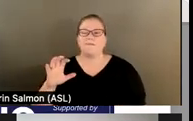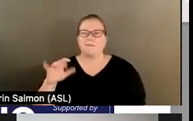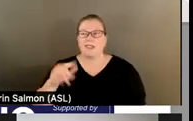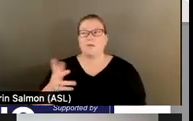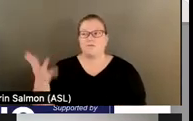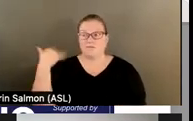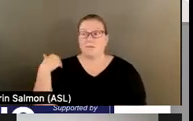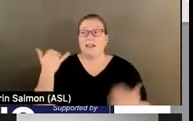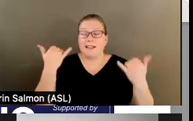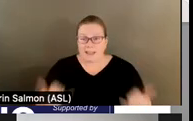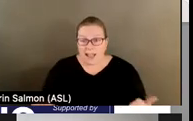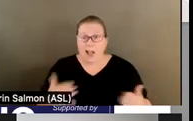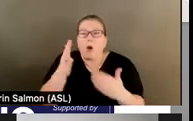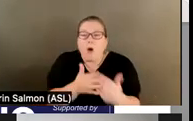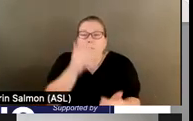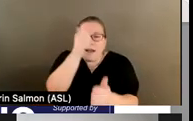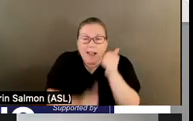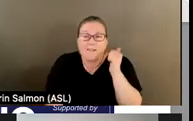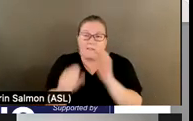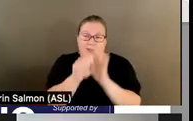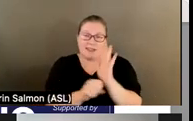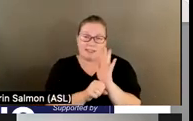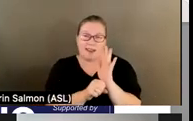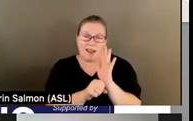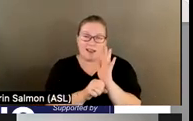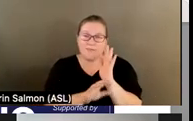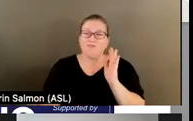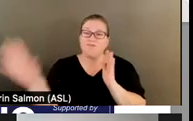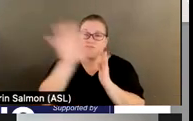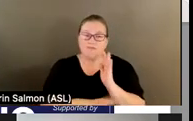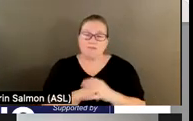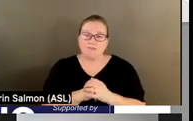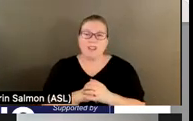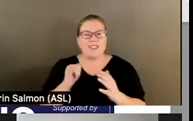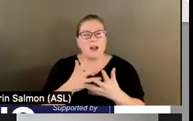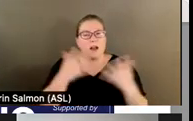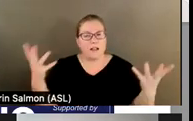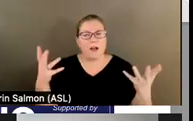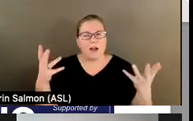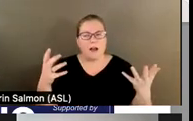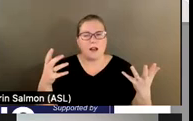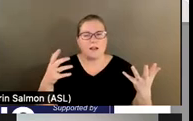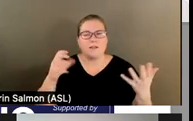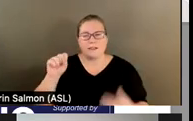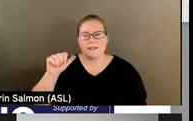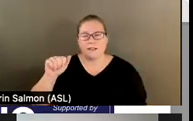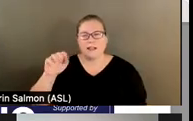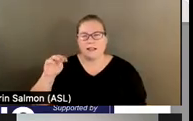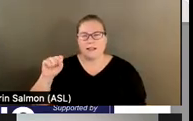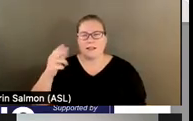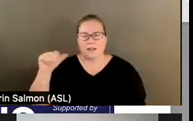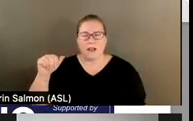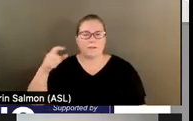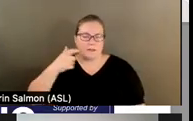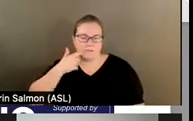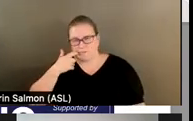almost every state and territory. This has been achieved largely through grants provided by the Substance Abuse and Mental Health Services Administration,